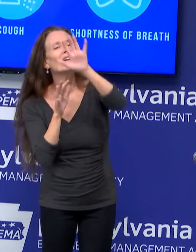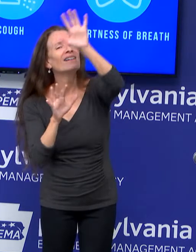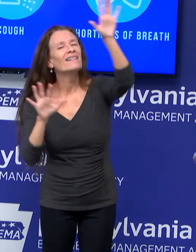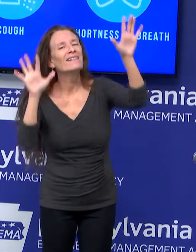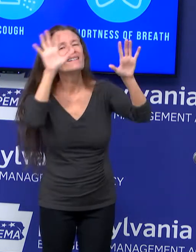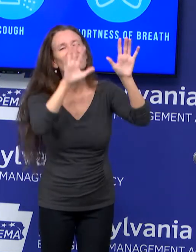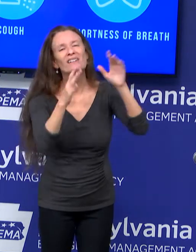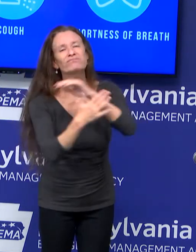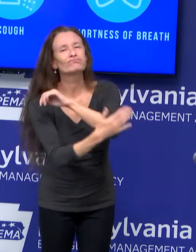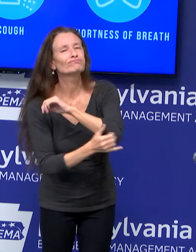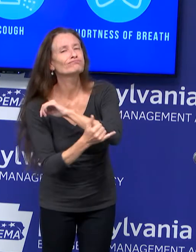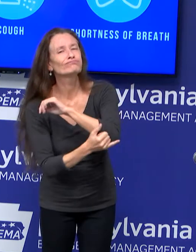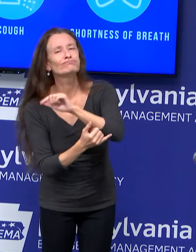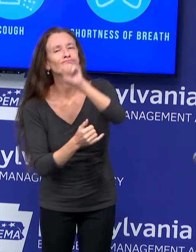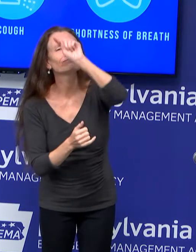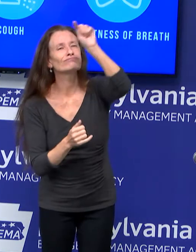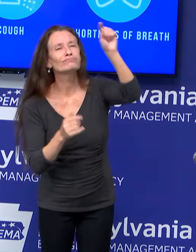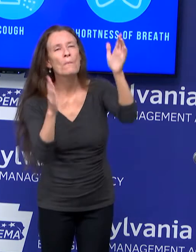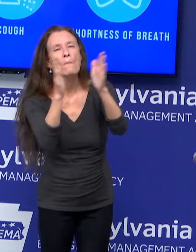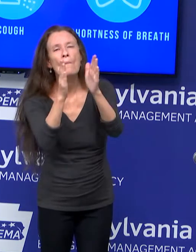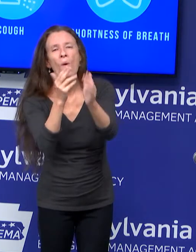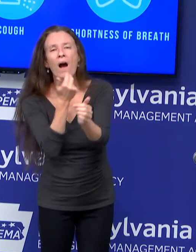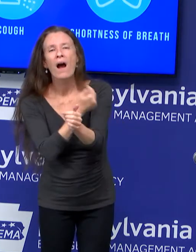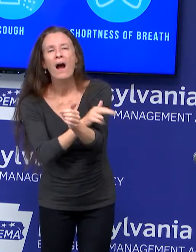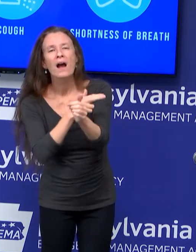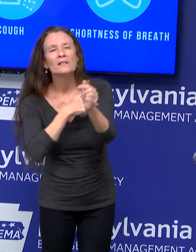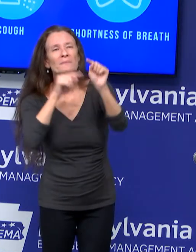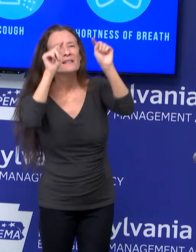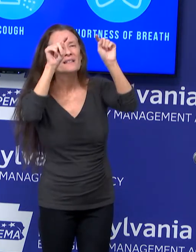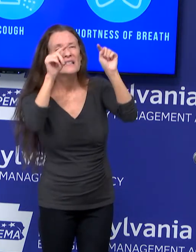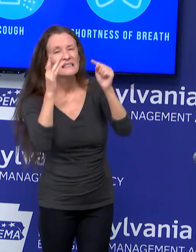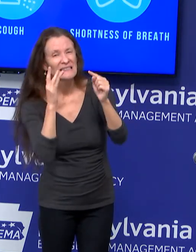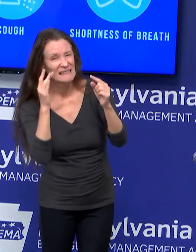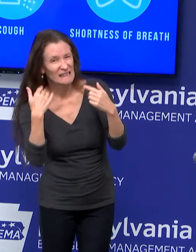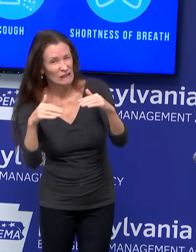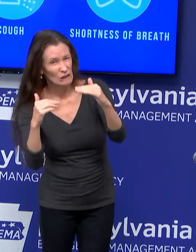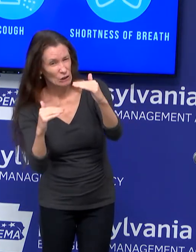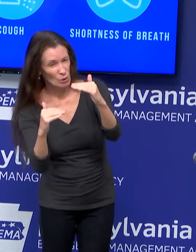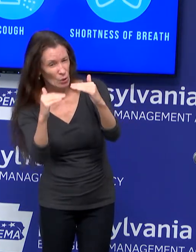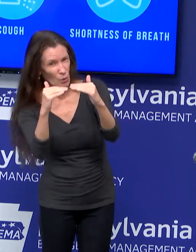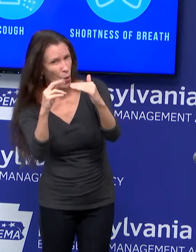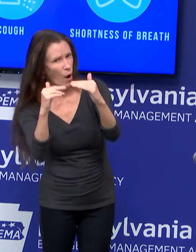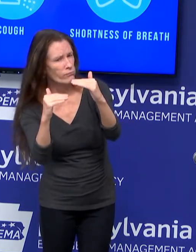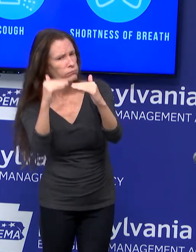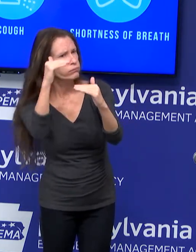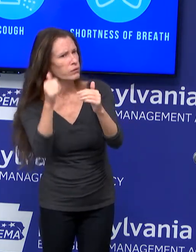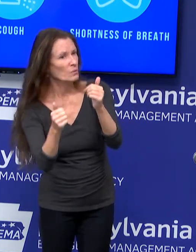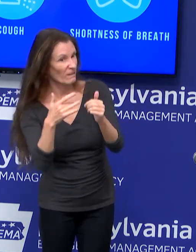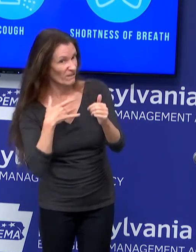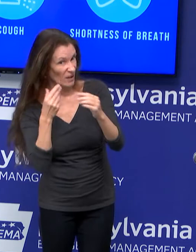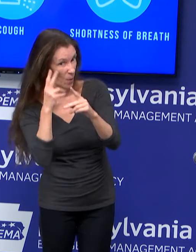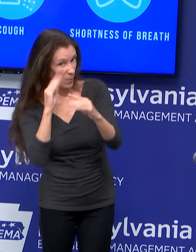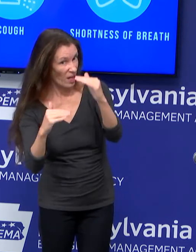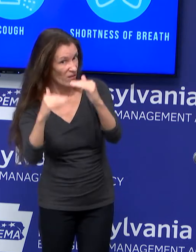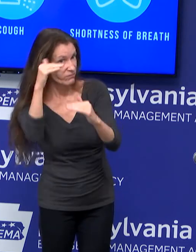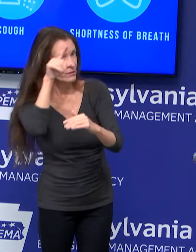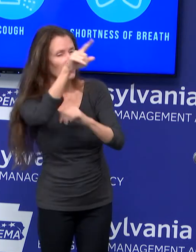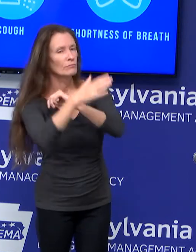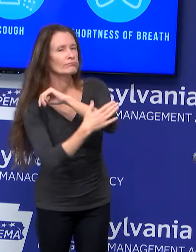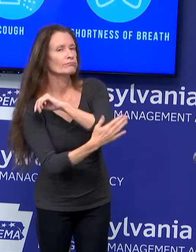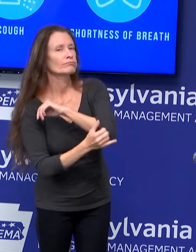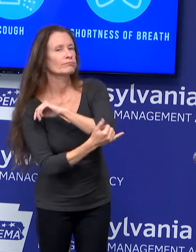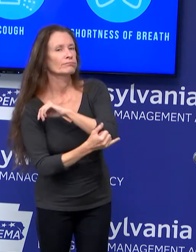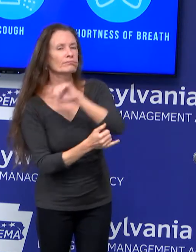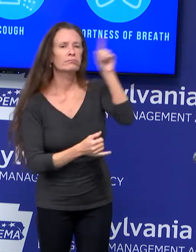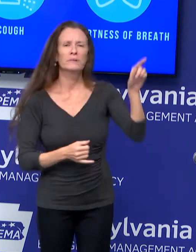small hospitals that are at the brink of being overwhelmed? So our hospitals and health systems are not overwhelmed at this time. But we